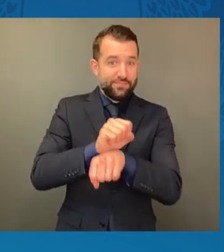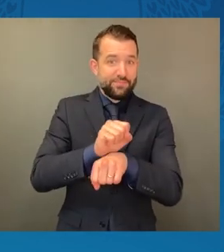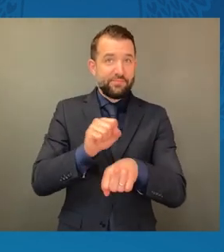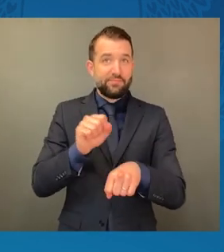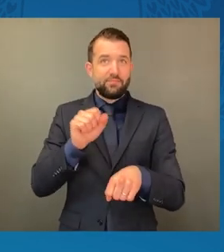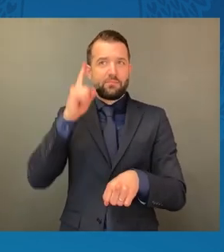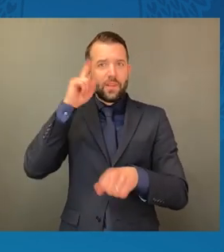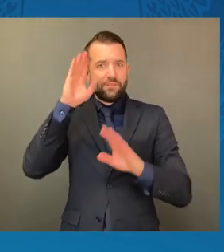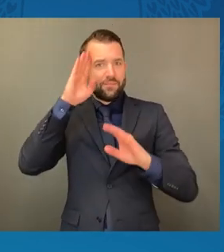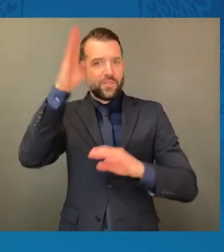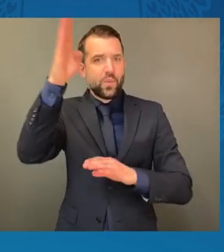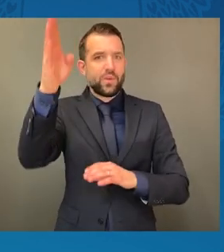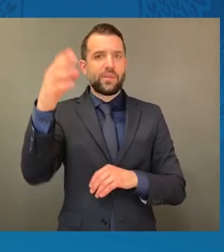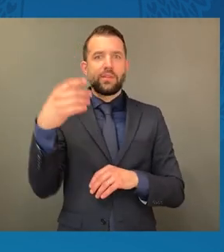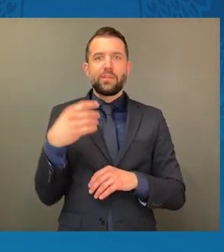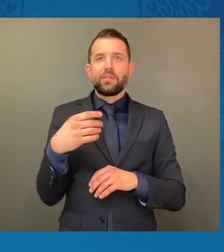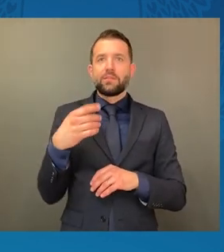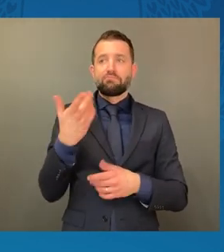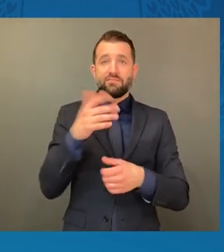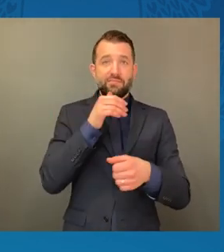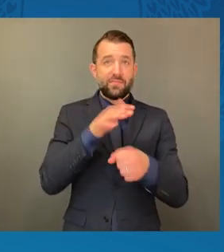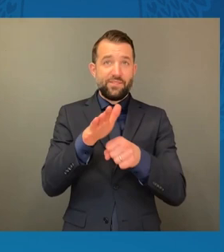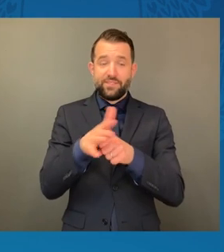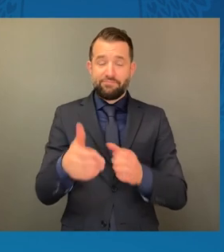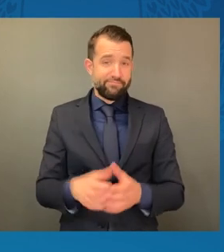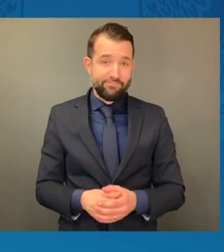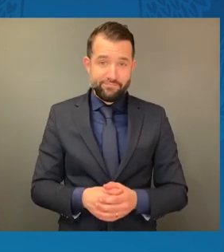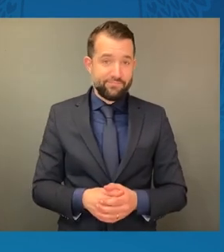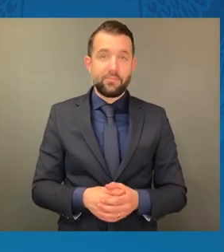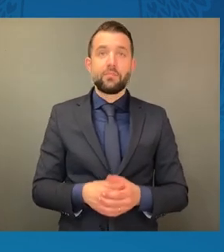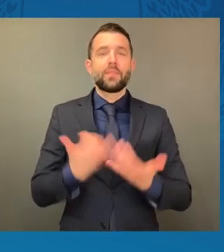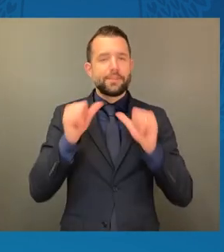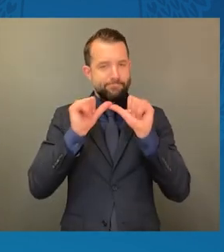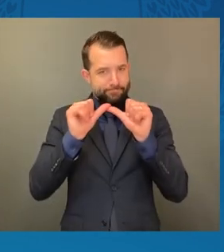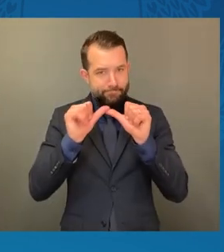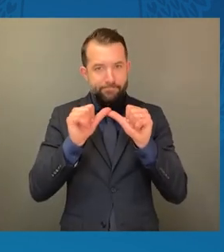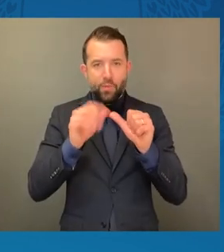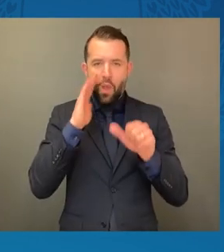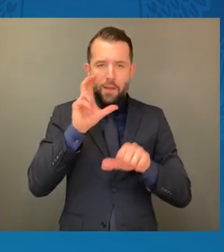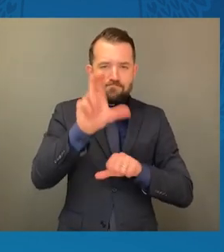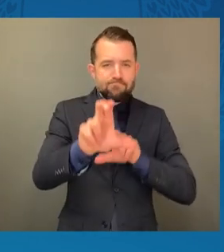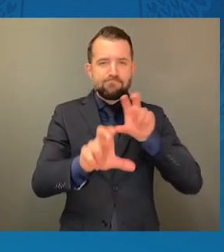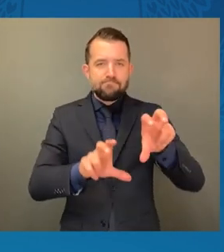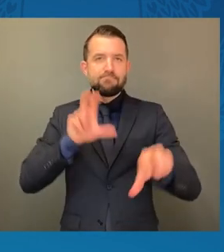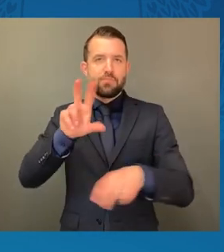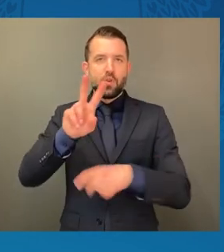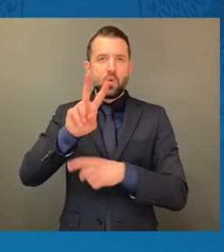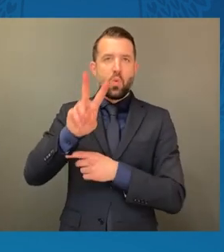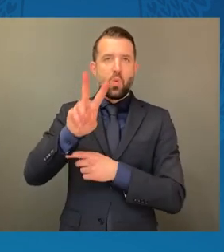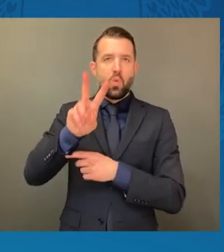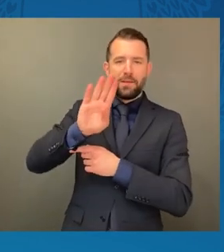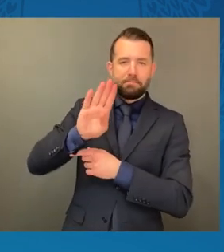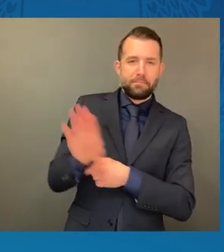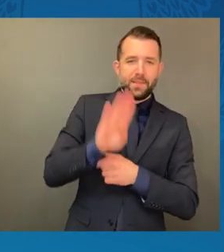stopping there. Through our Department of Transportation today, we are also allocating $2.2 billion in funding from the American